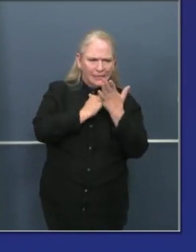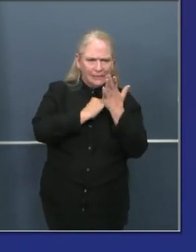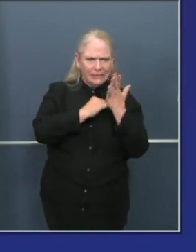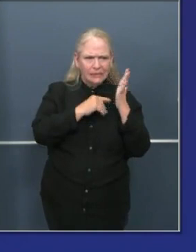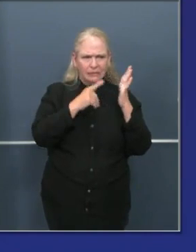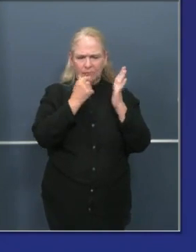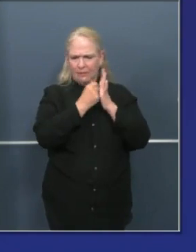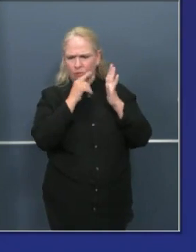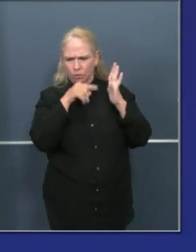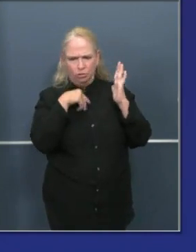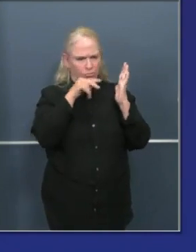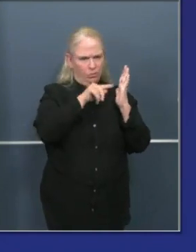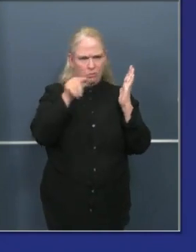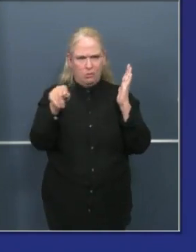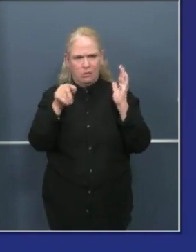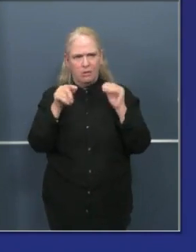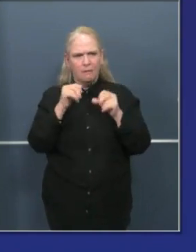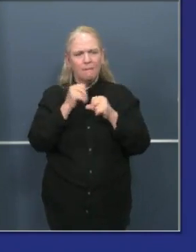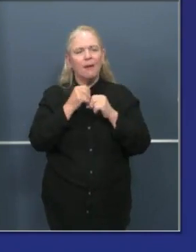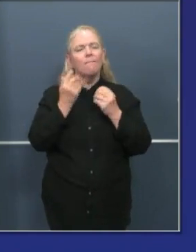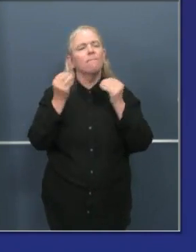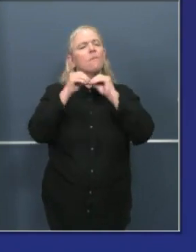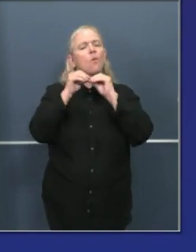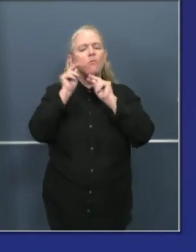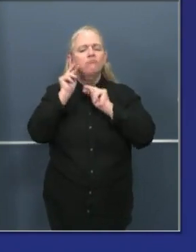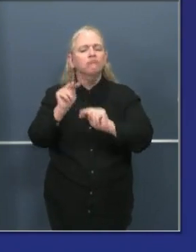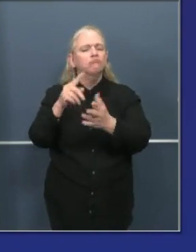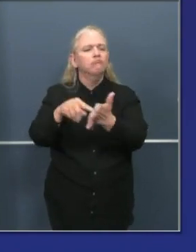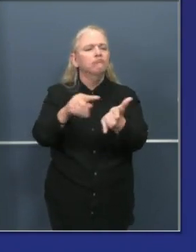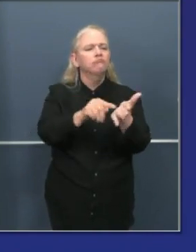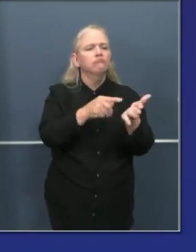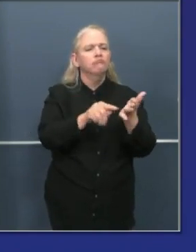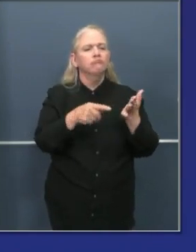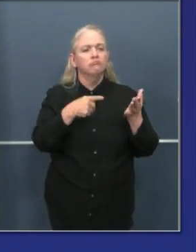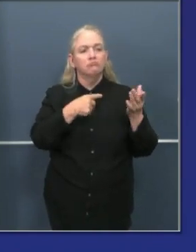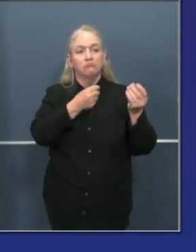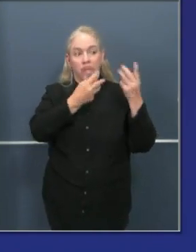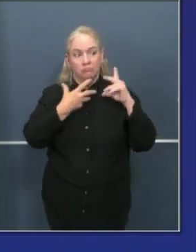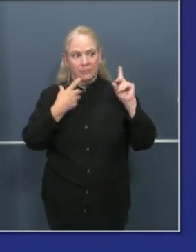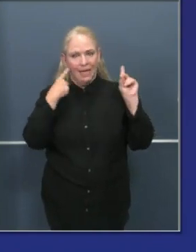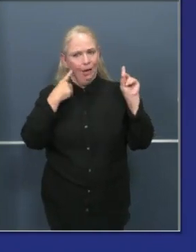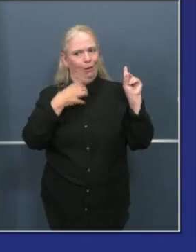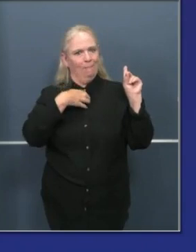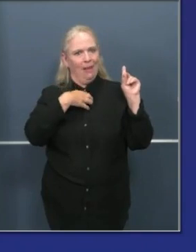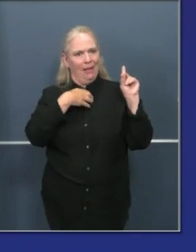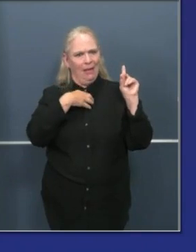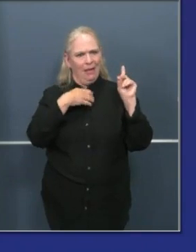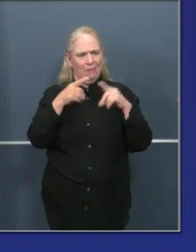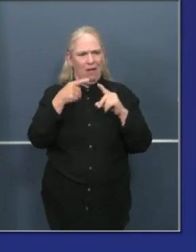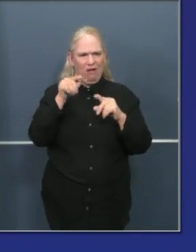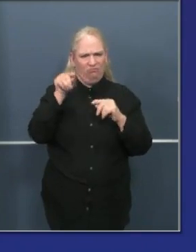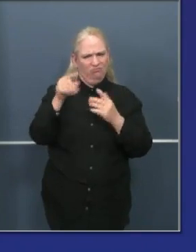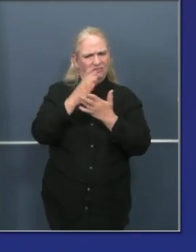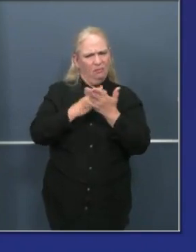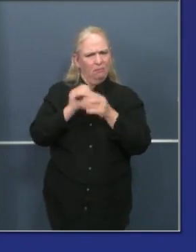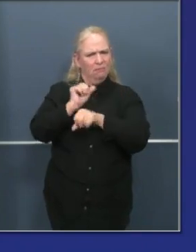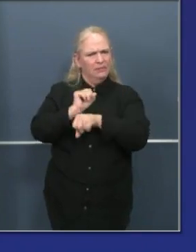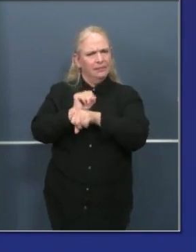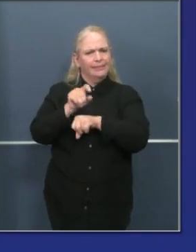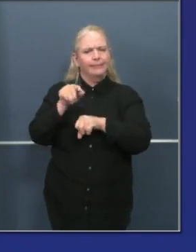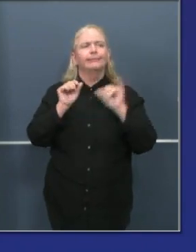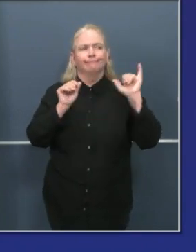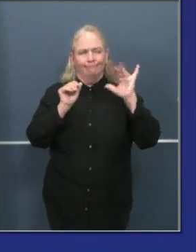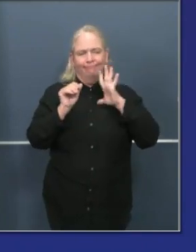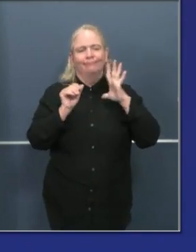that we had either received complaints about or had information that was concerning that we needed to get